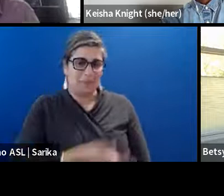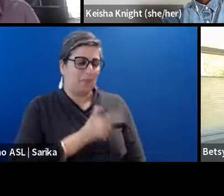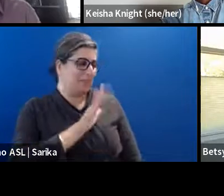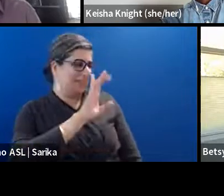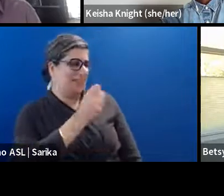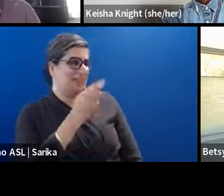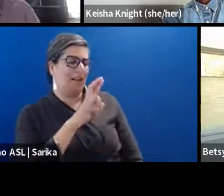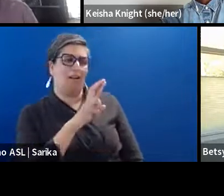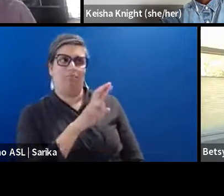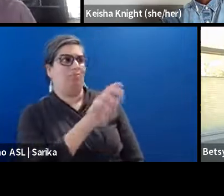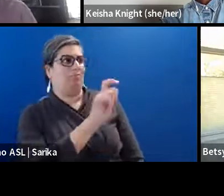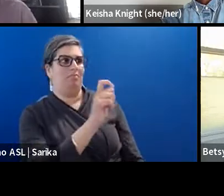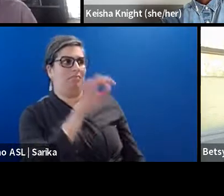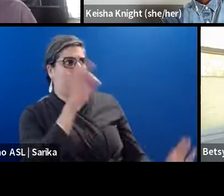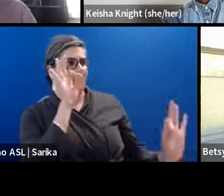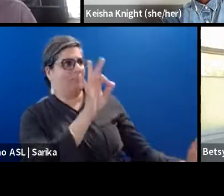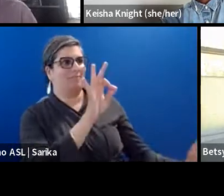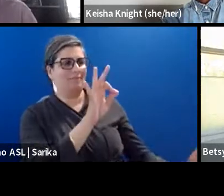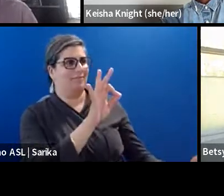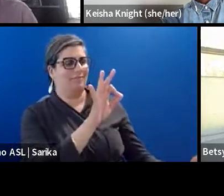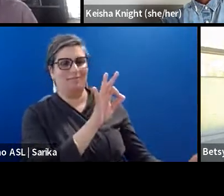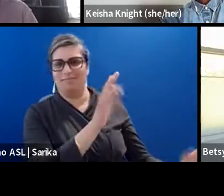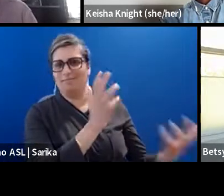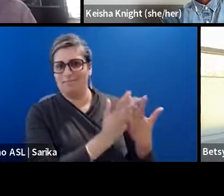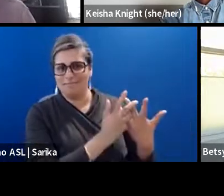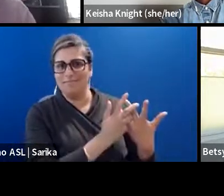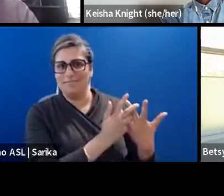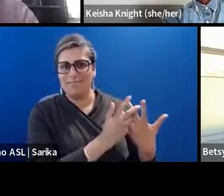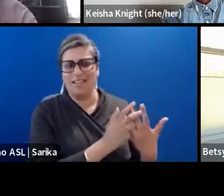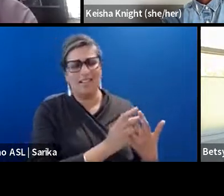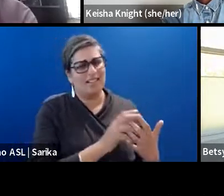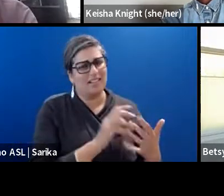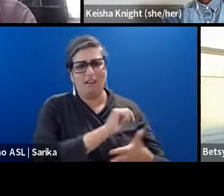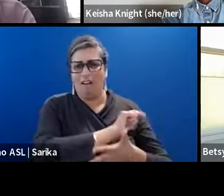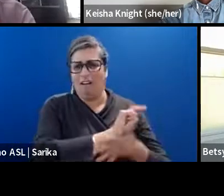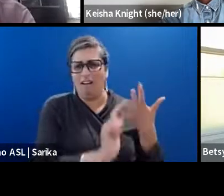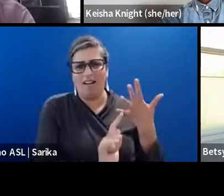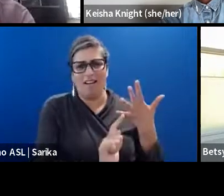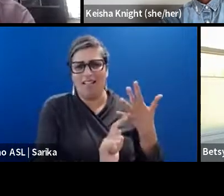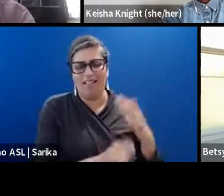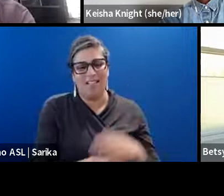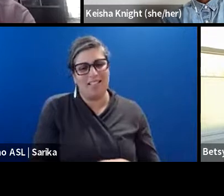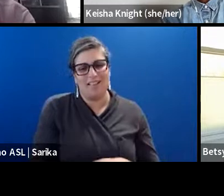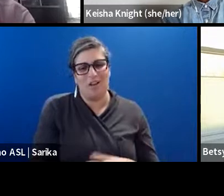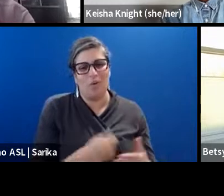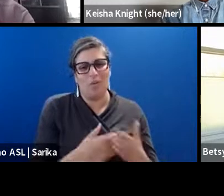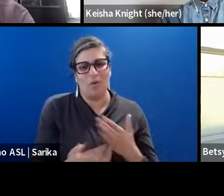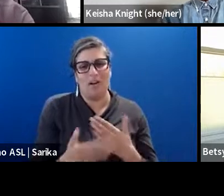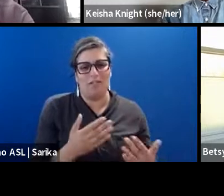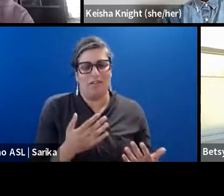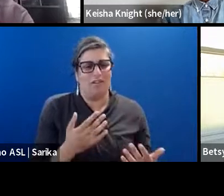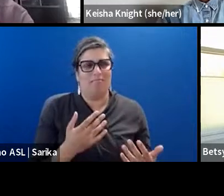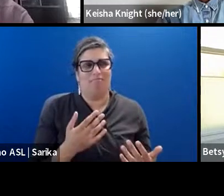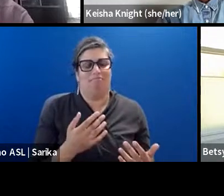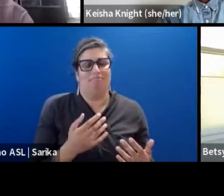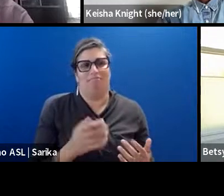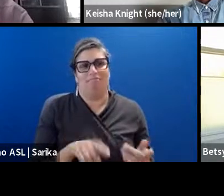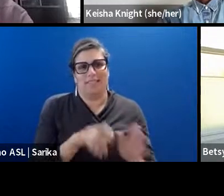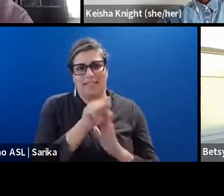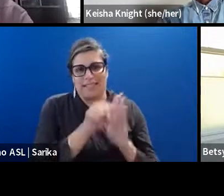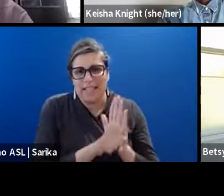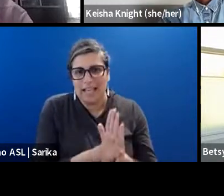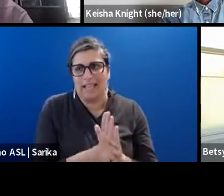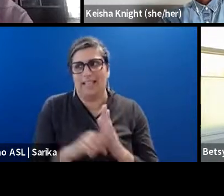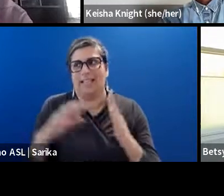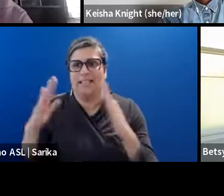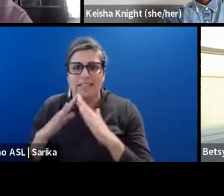have said it better, uh, Chris. Yeah, I think it's, it's all that. I mean, it's, it's what, whatever, you know, our respective states and, you know, obviously the cities have to